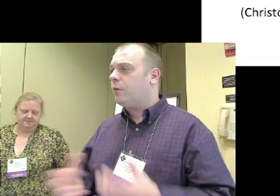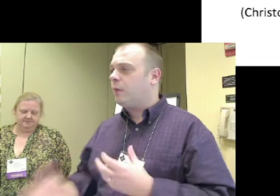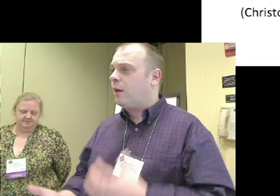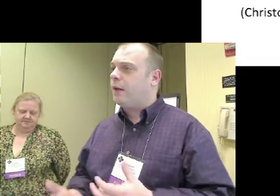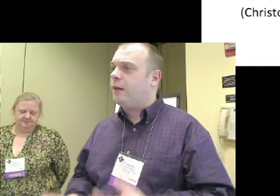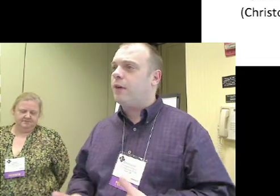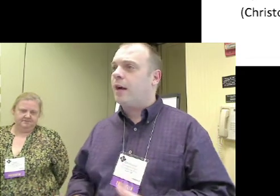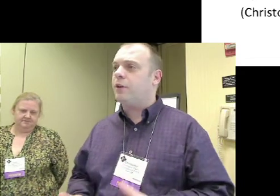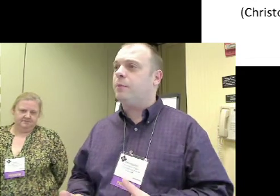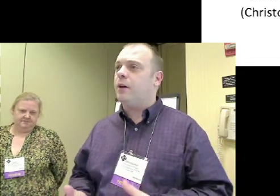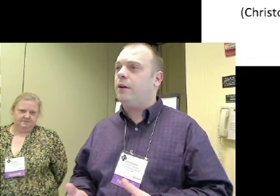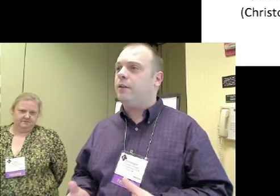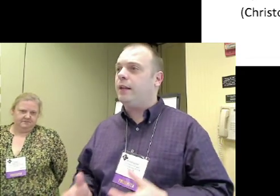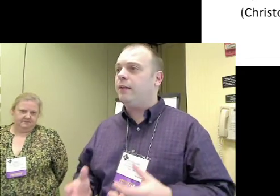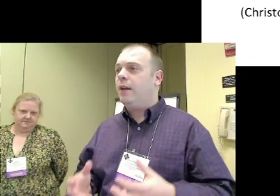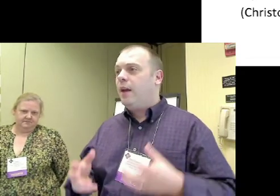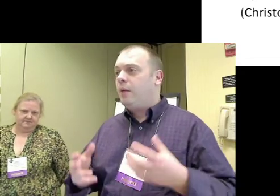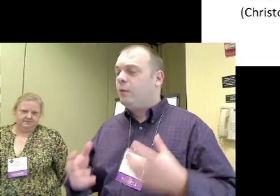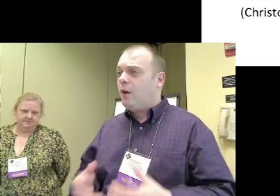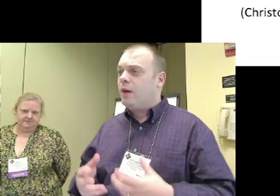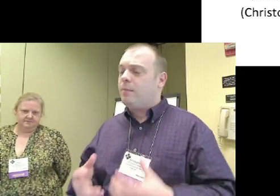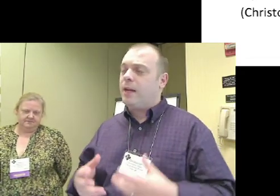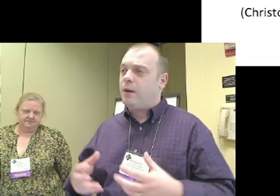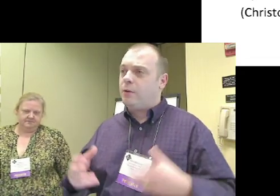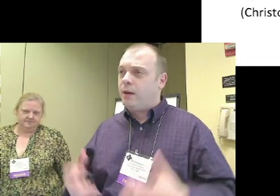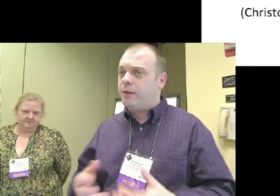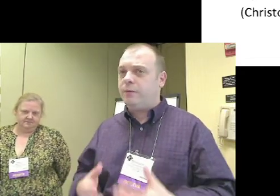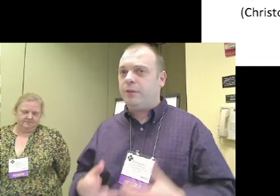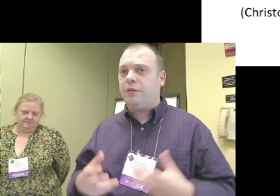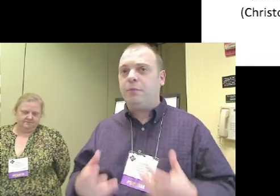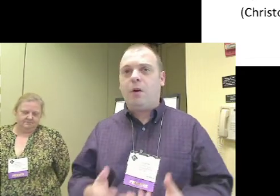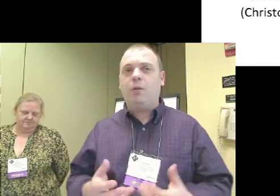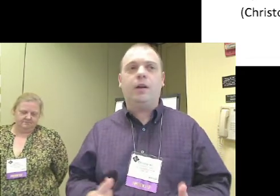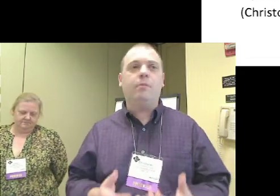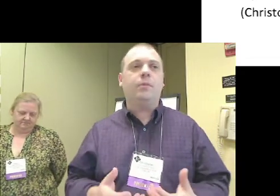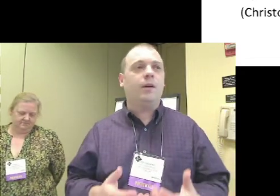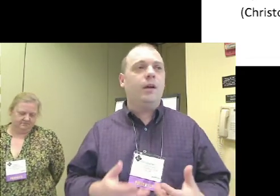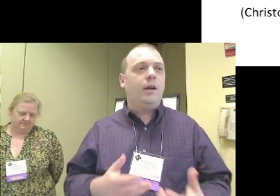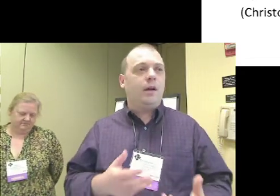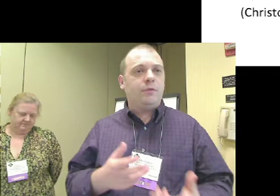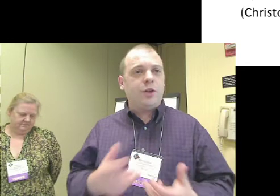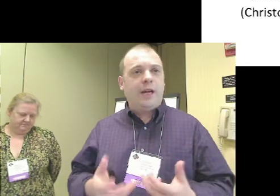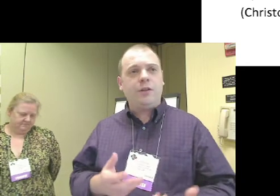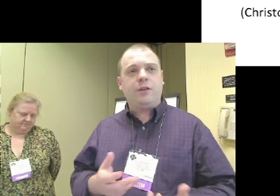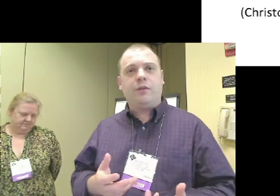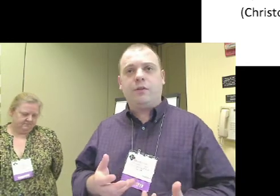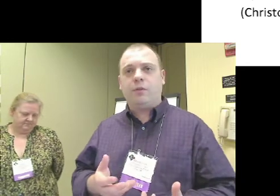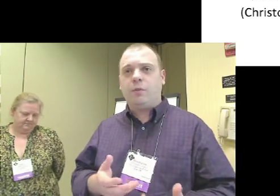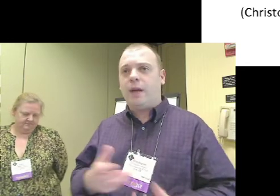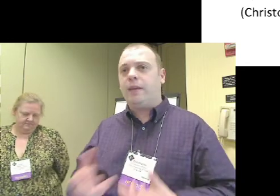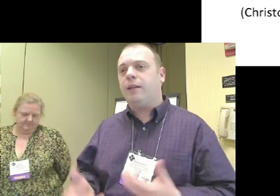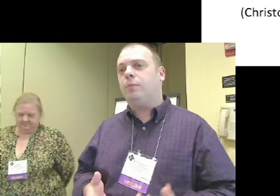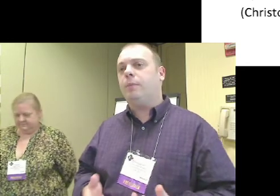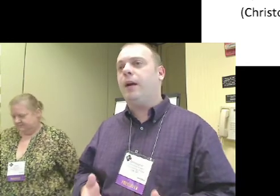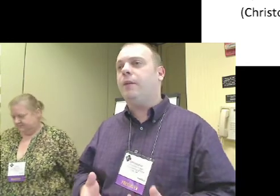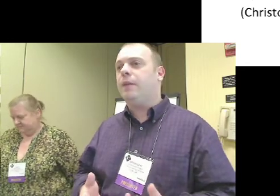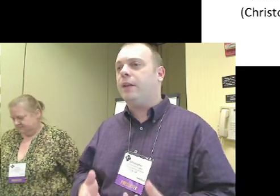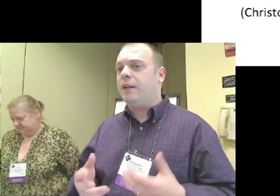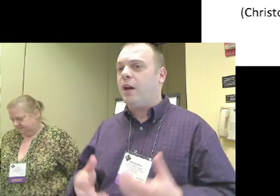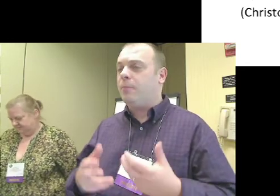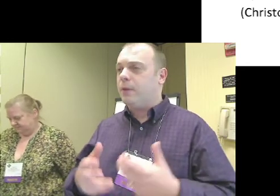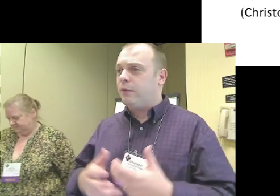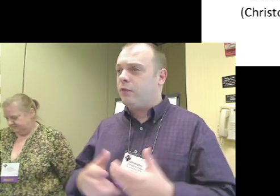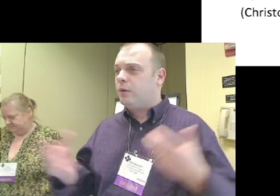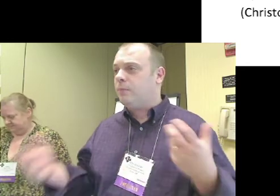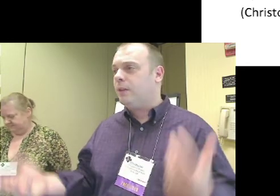technology or regarding interaction with content. And we'll talk about how a relatively small number of changes to the way that you prepare